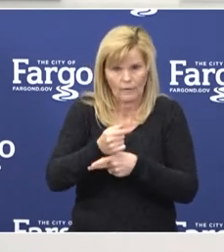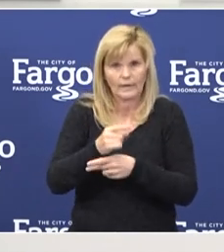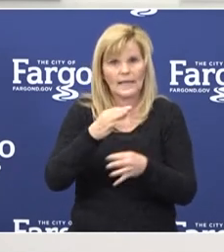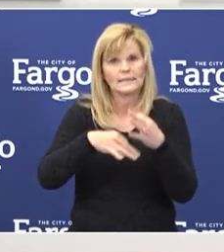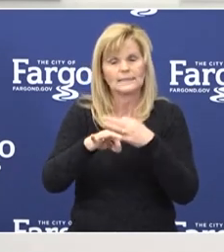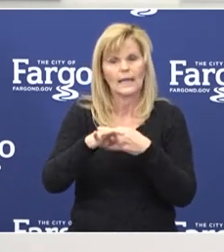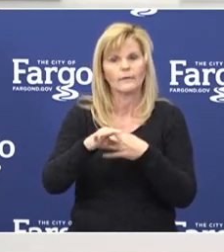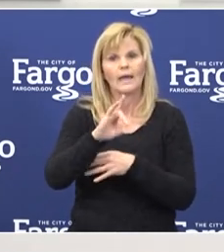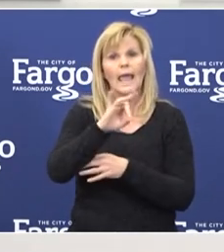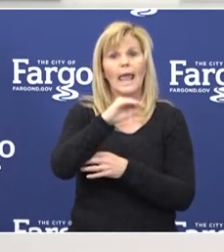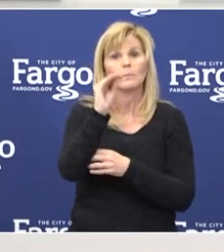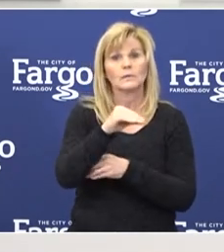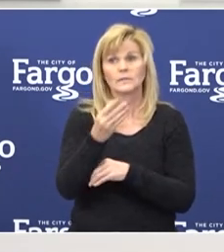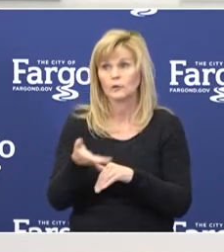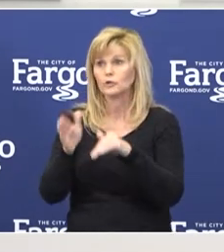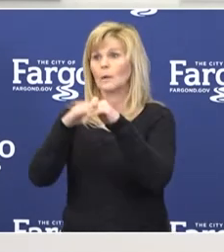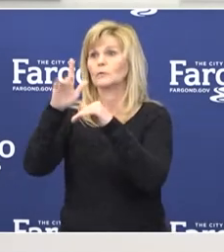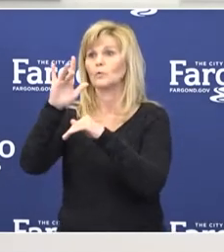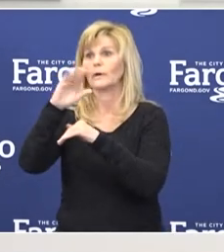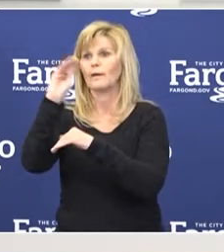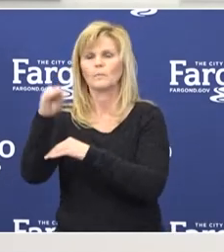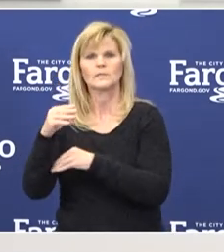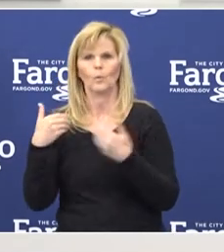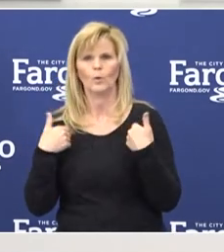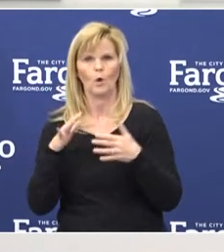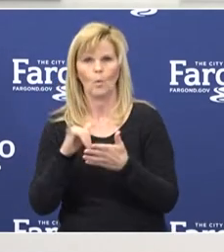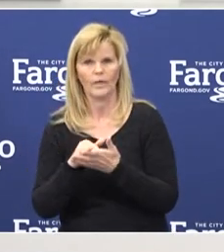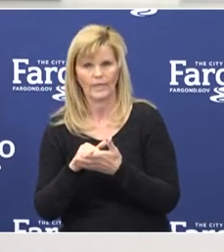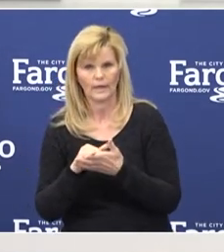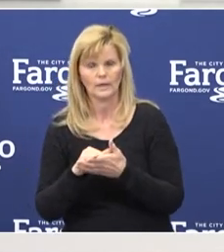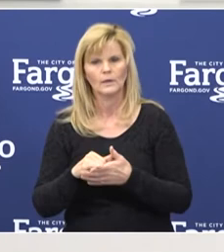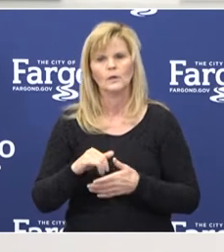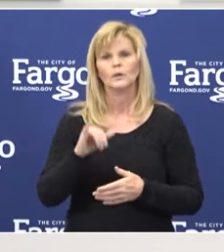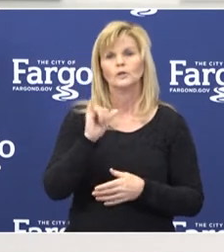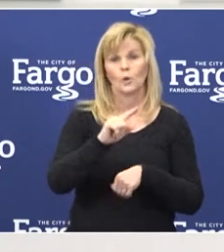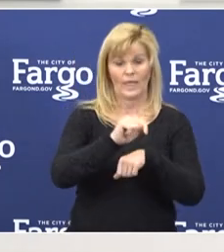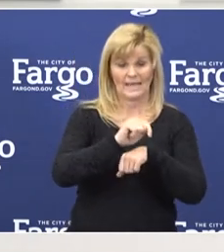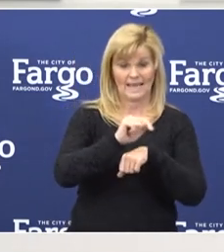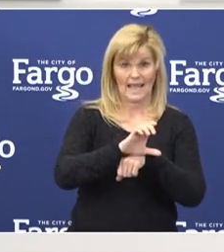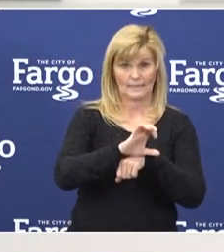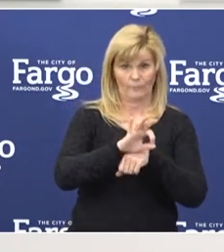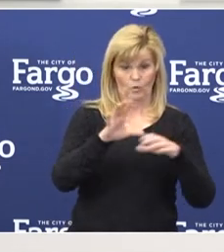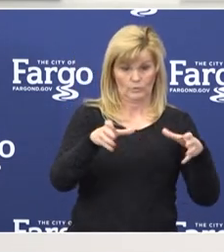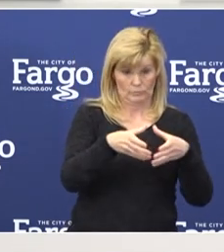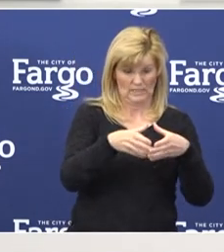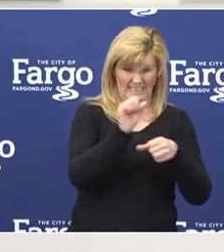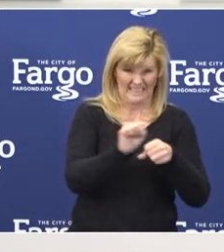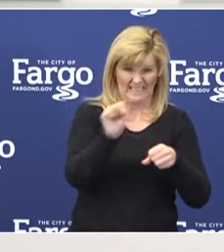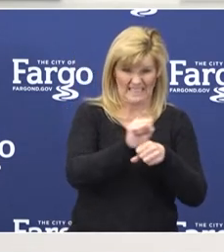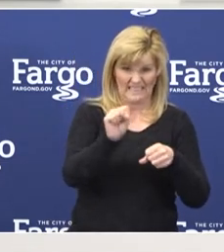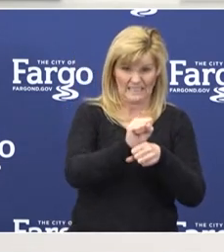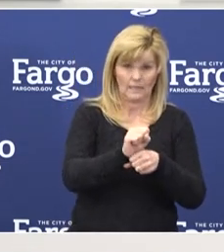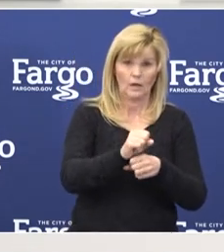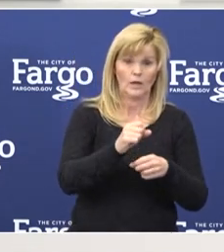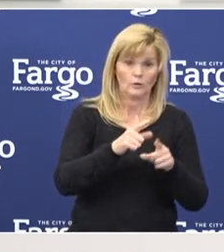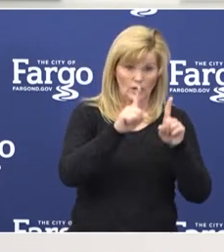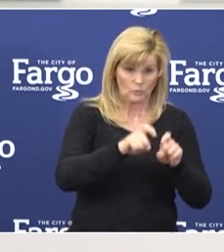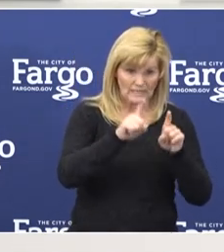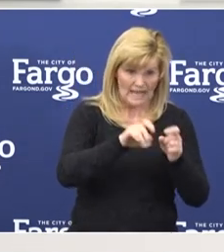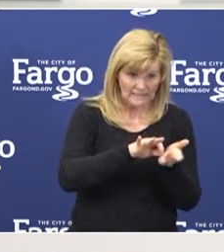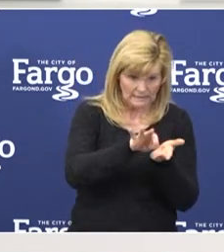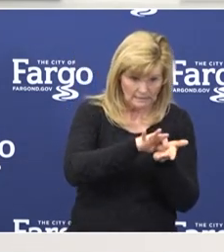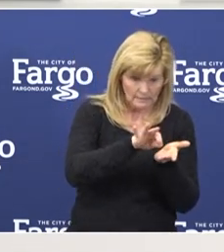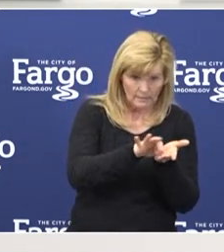you don't want us to jump to 25 percent of those are positive. So that task force very vigorously is going to work, and you're going to see testing counts